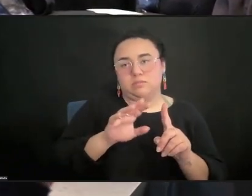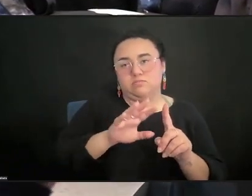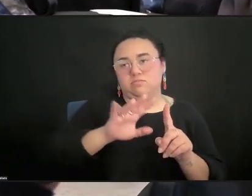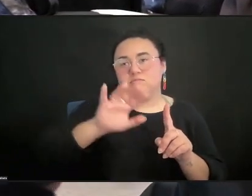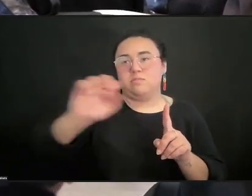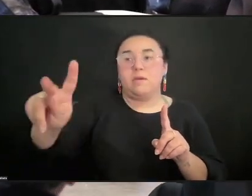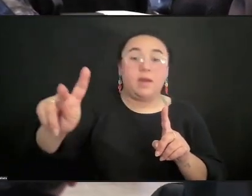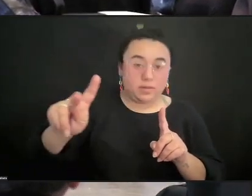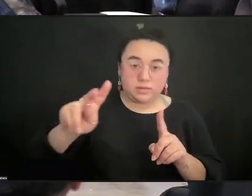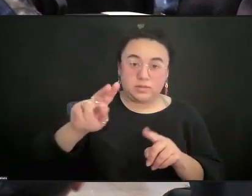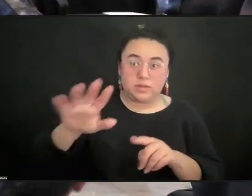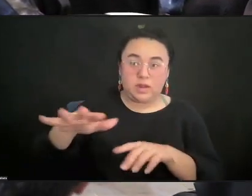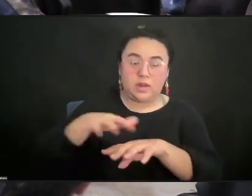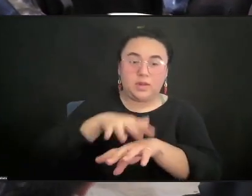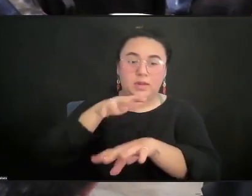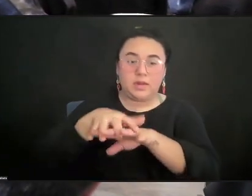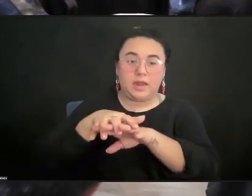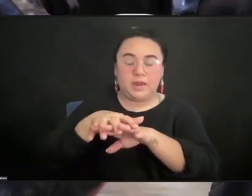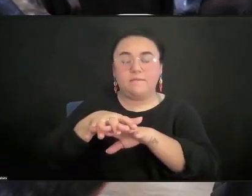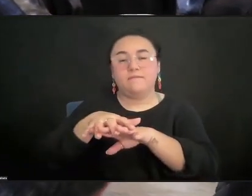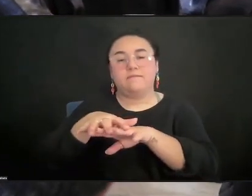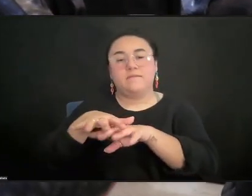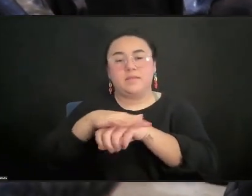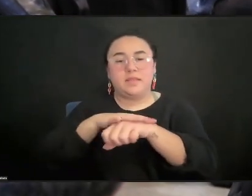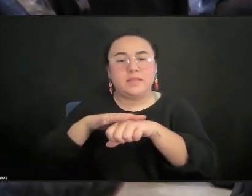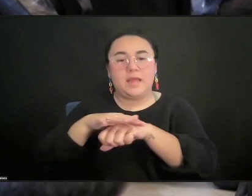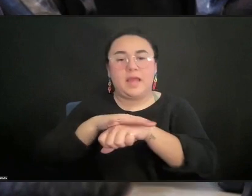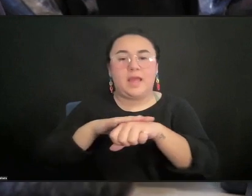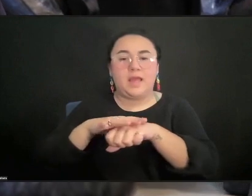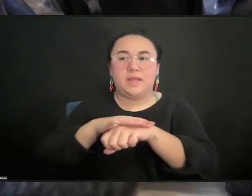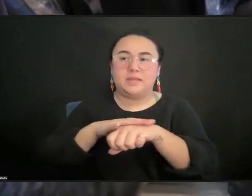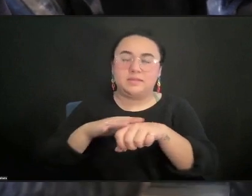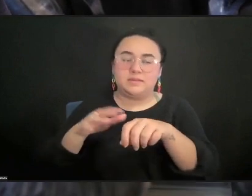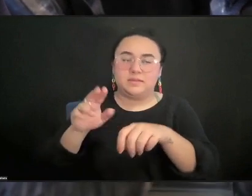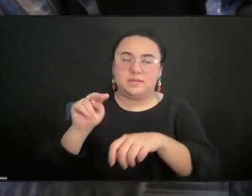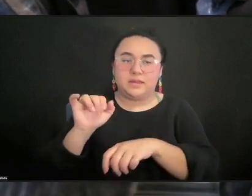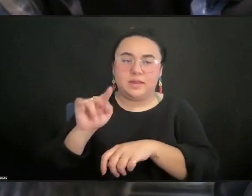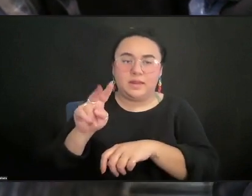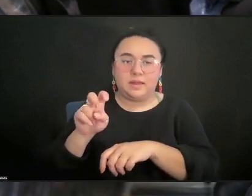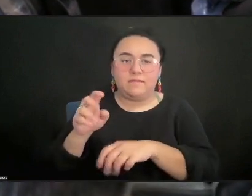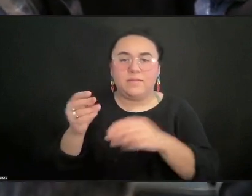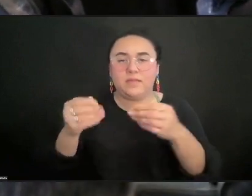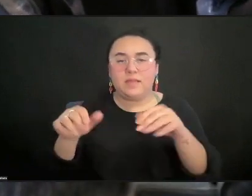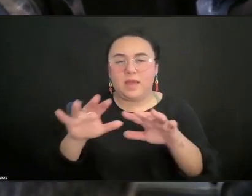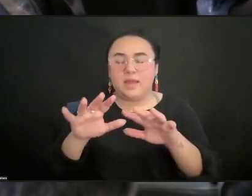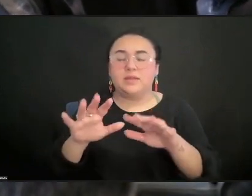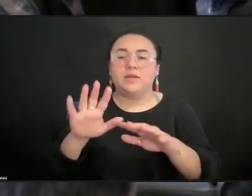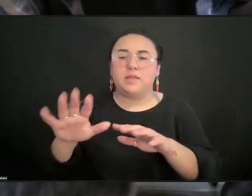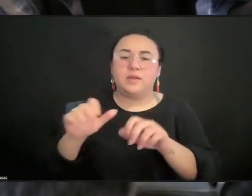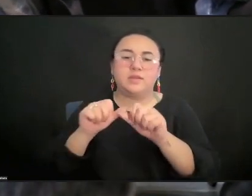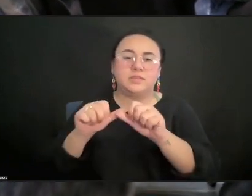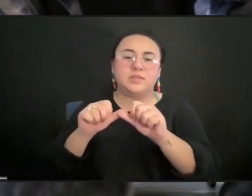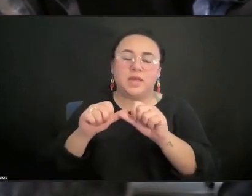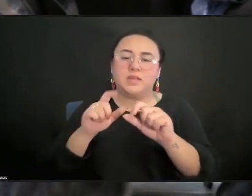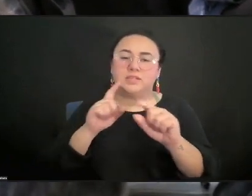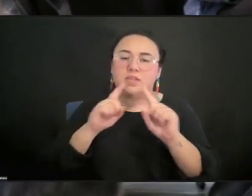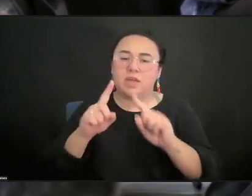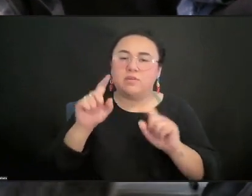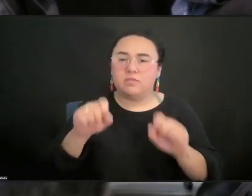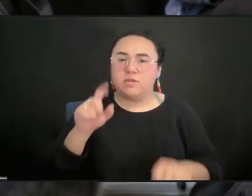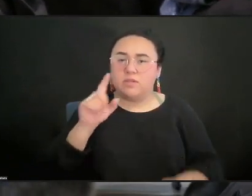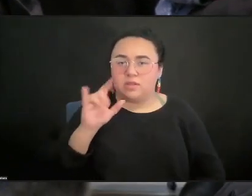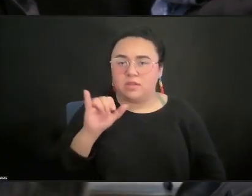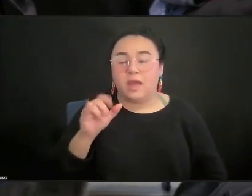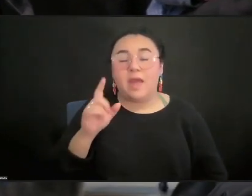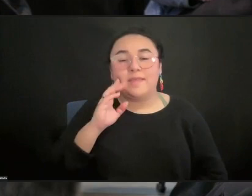dialogue could be and could imagine. So sometimes I always think that aftercare is really